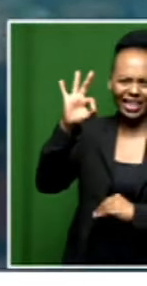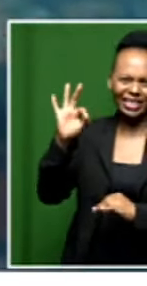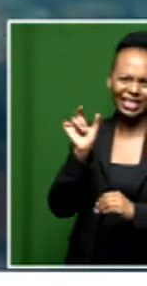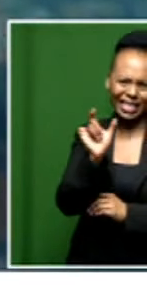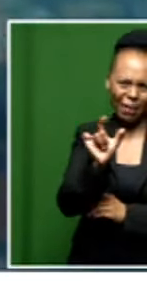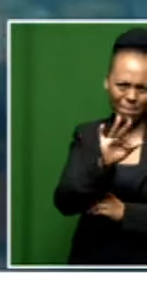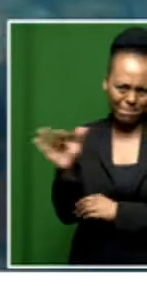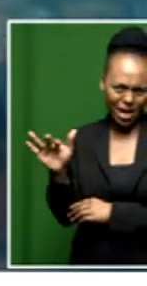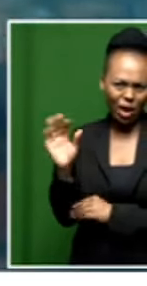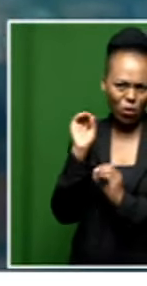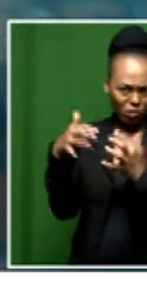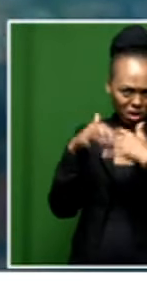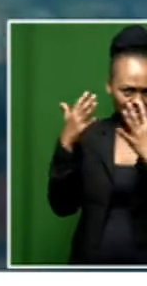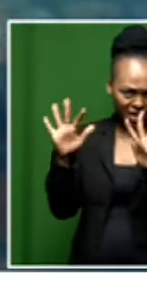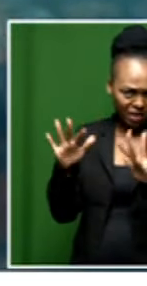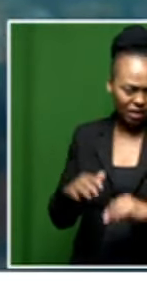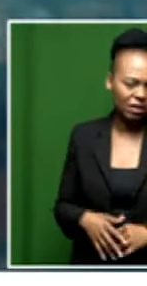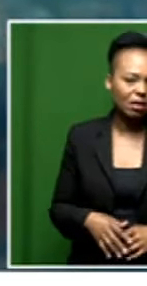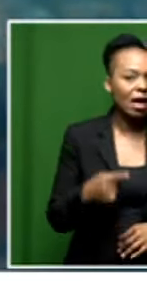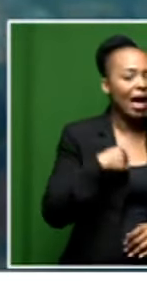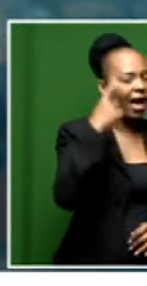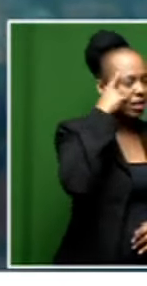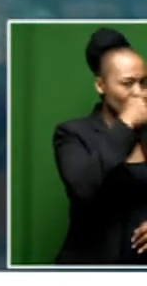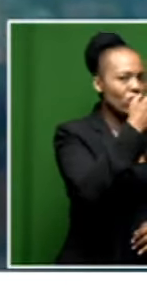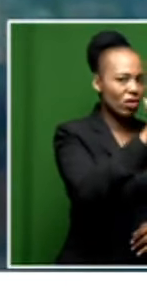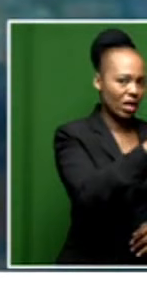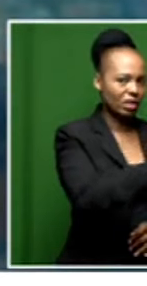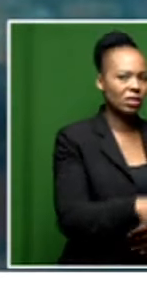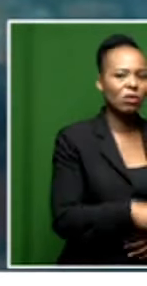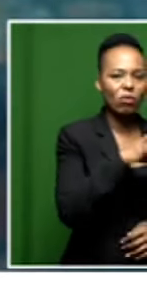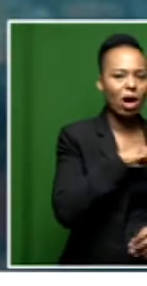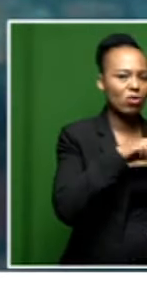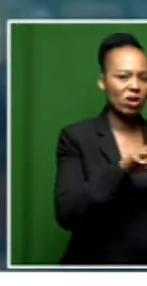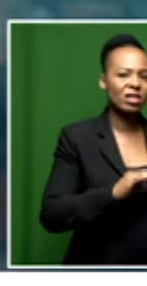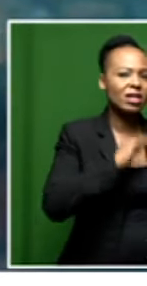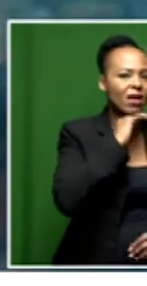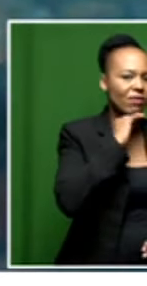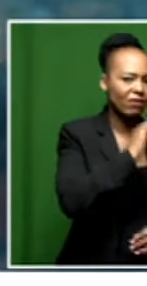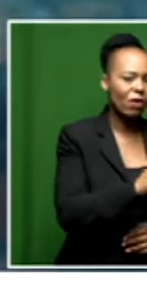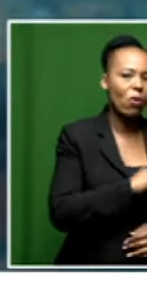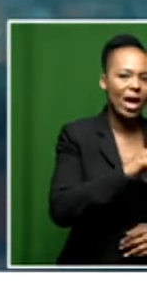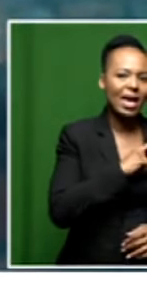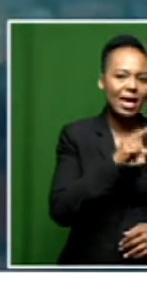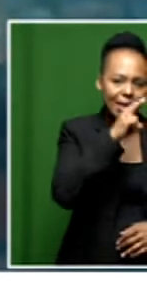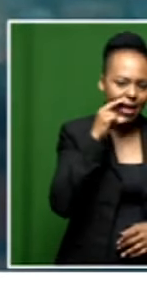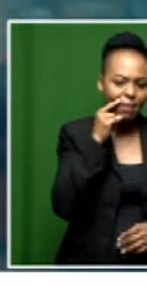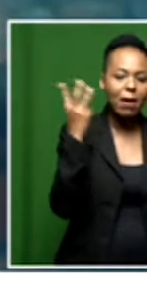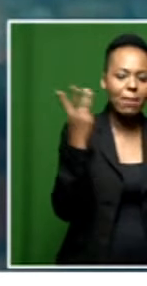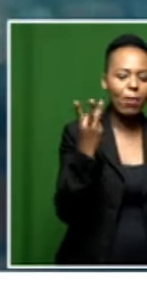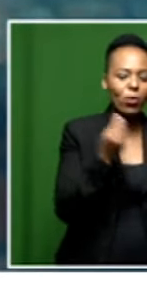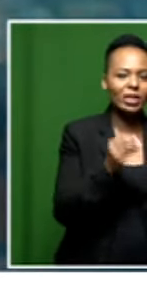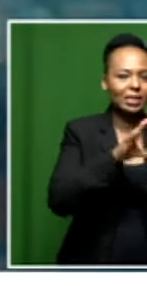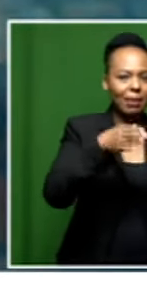Yes, but I think you're correct. I think we are not doing enough, because even the term people with disabilities,